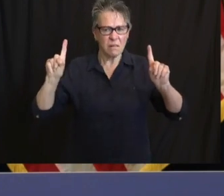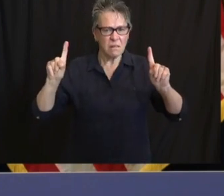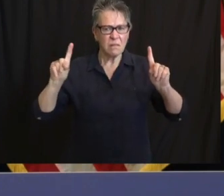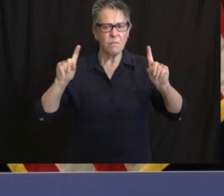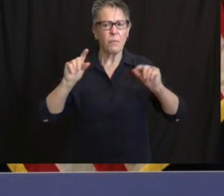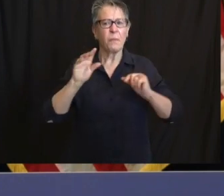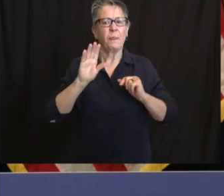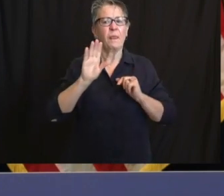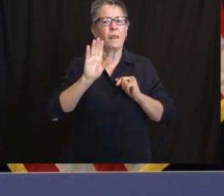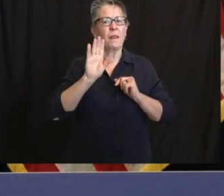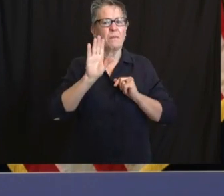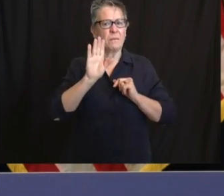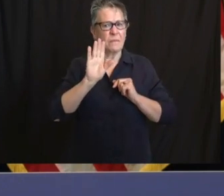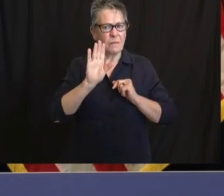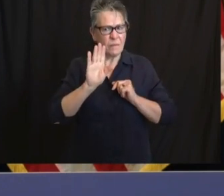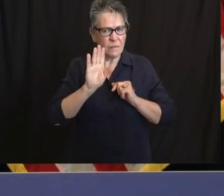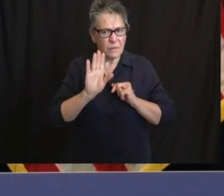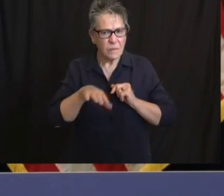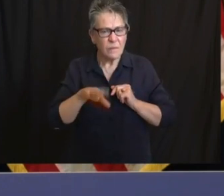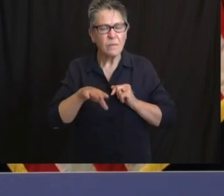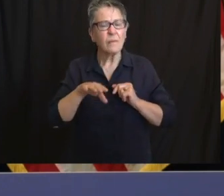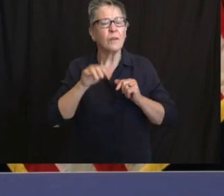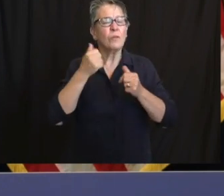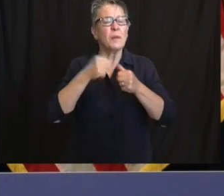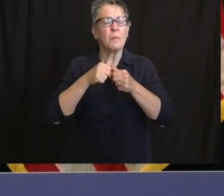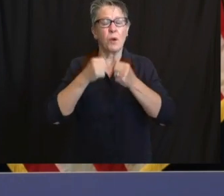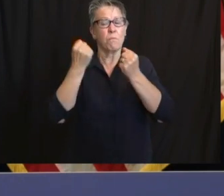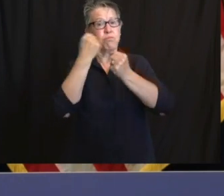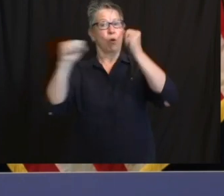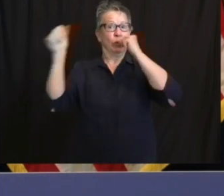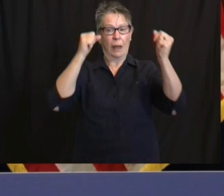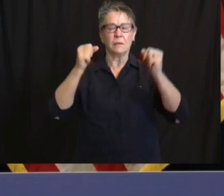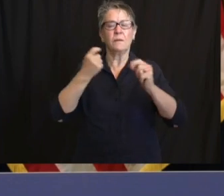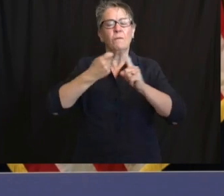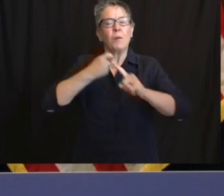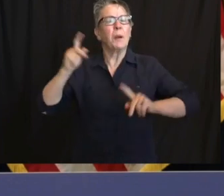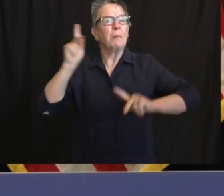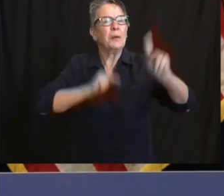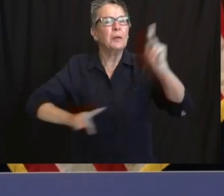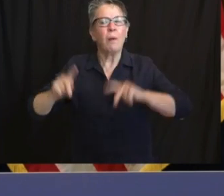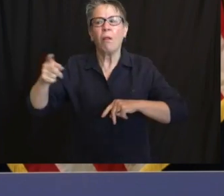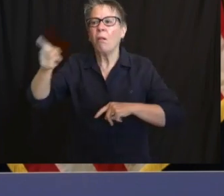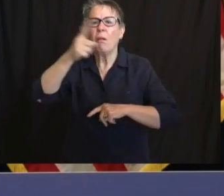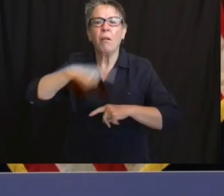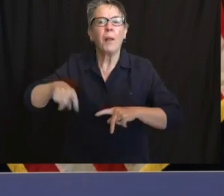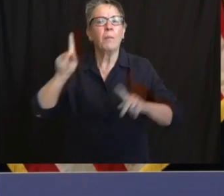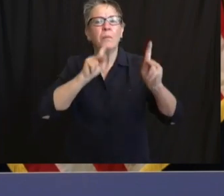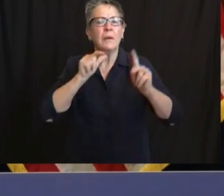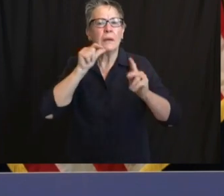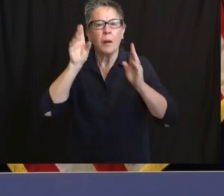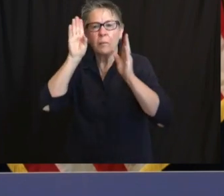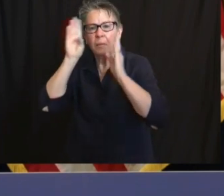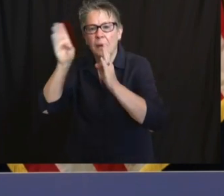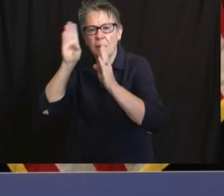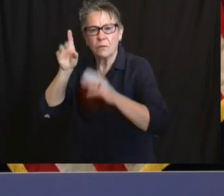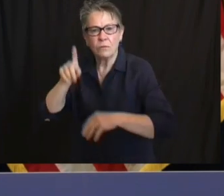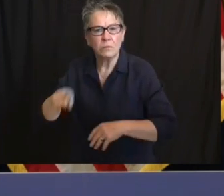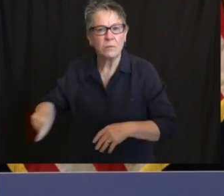And the names must be said again and again and again. George Floyd,